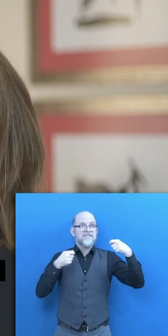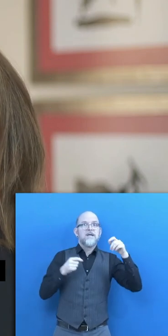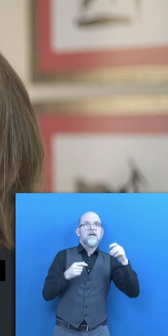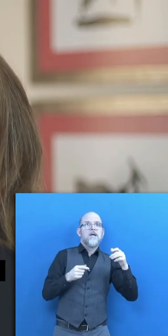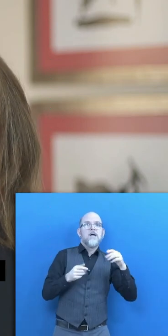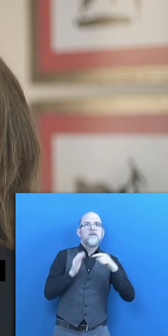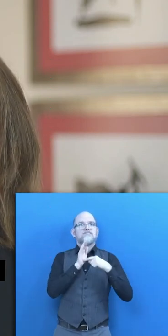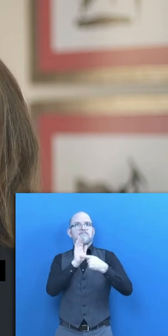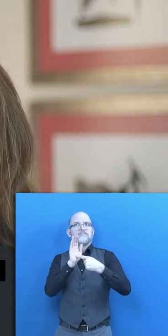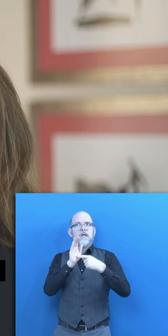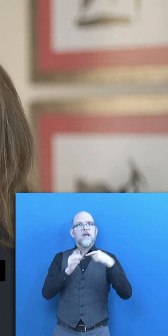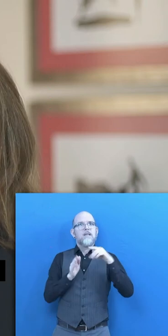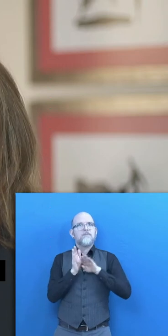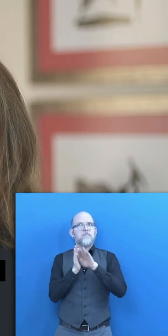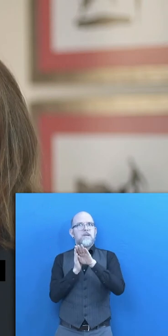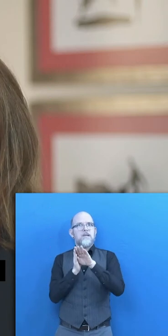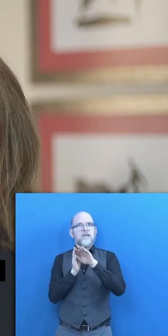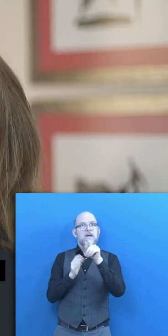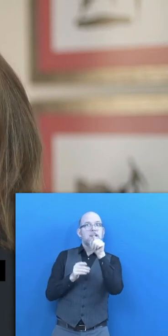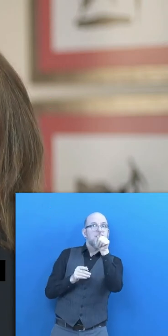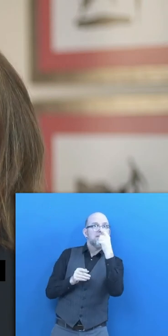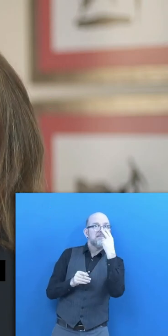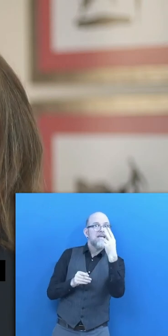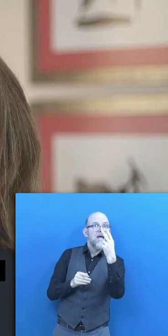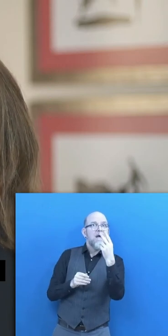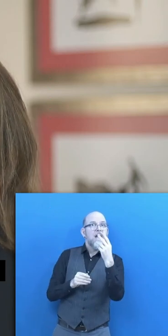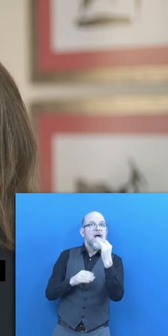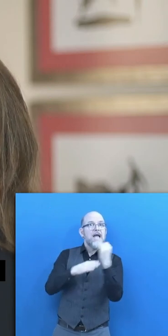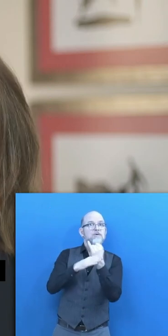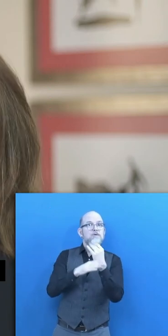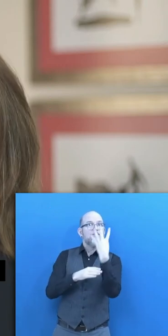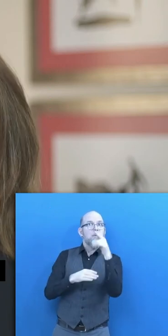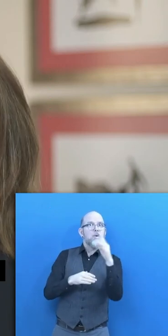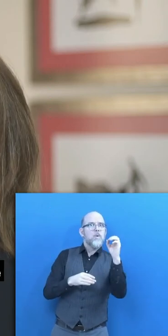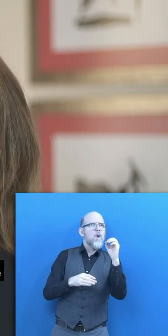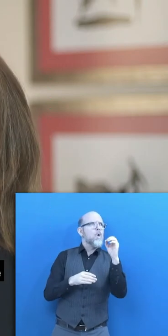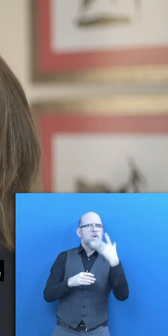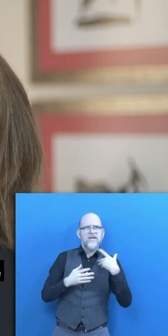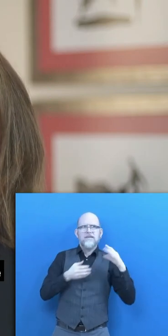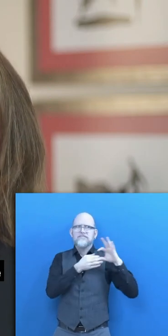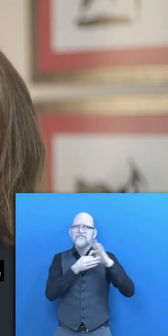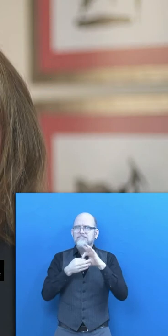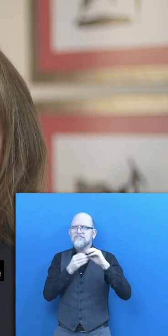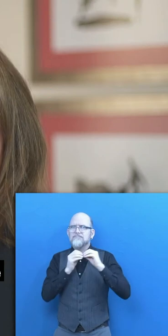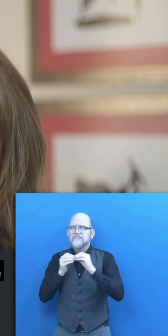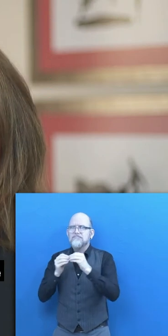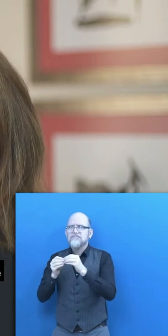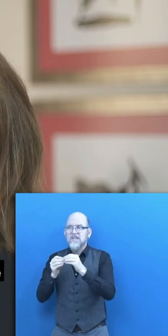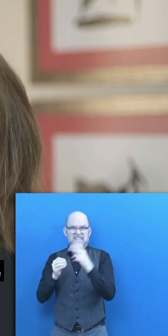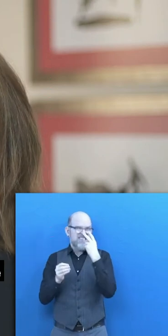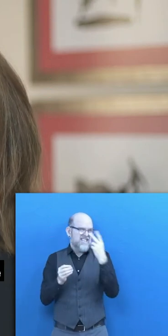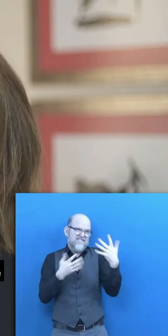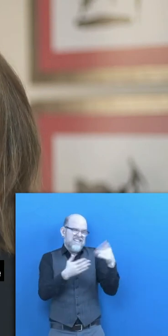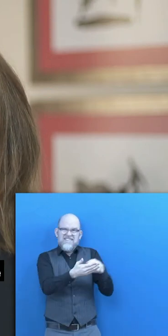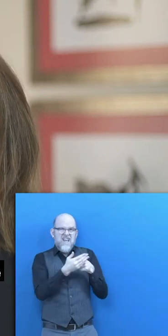The technological advances evidenced by the fourth industrial revolution and the adversities of the pandemic